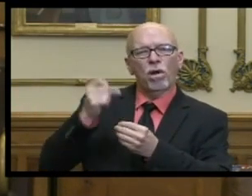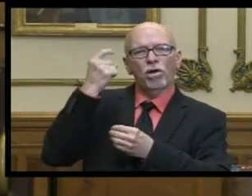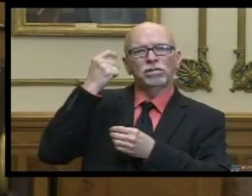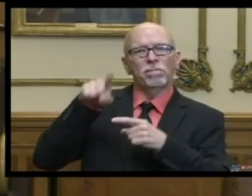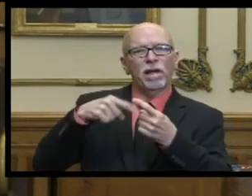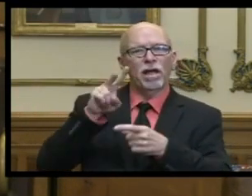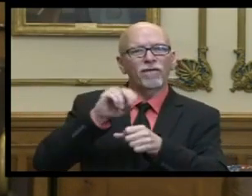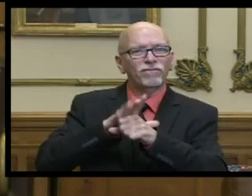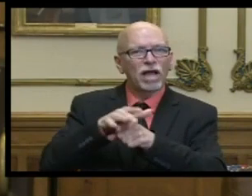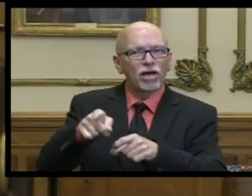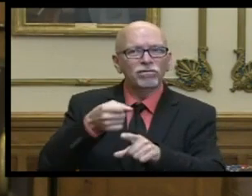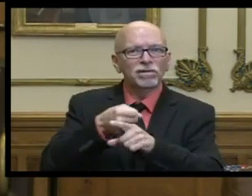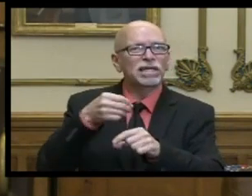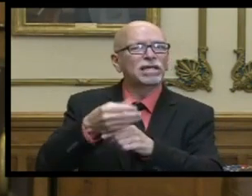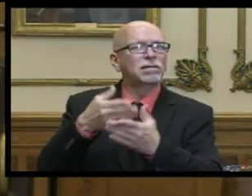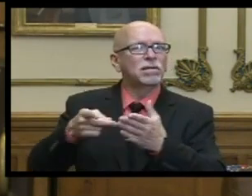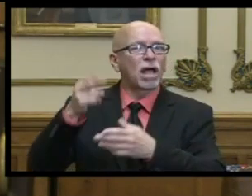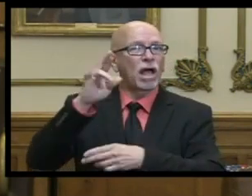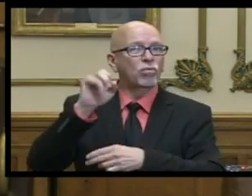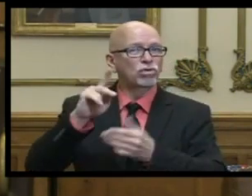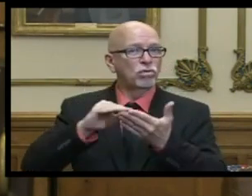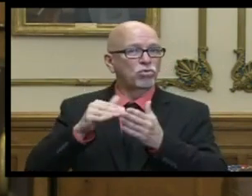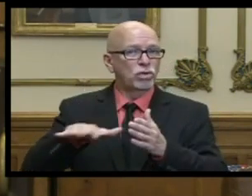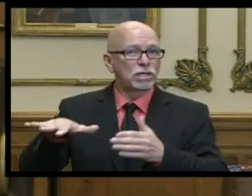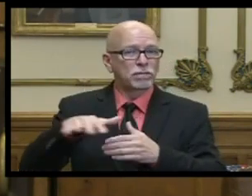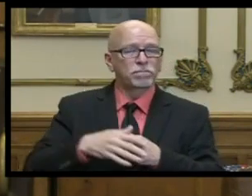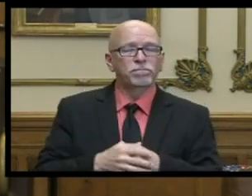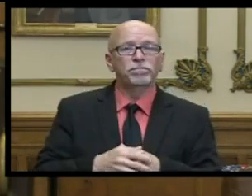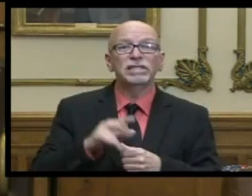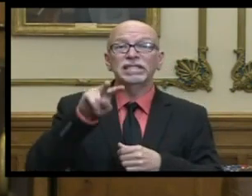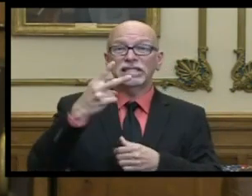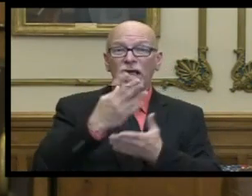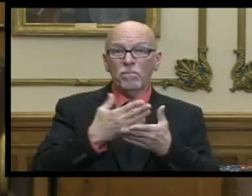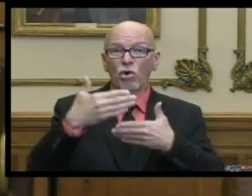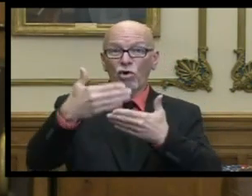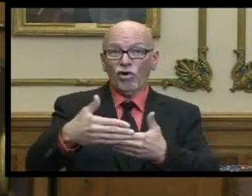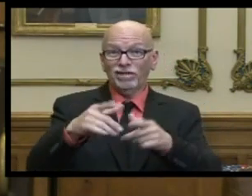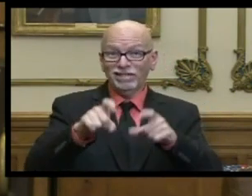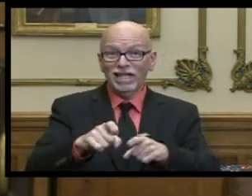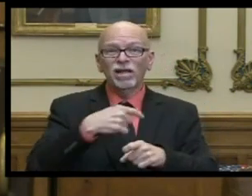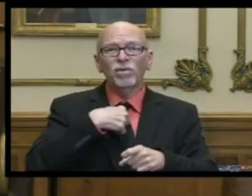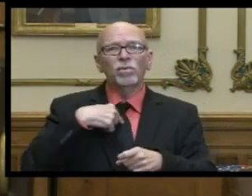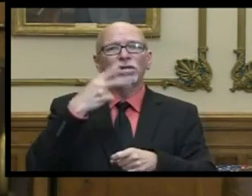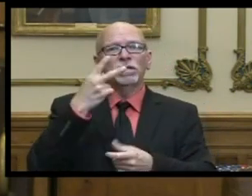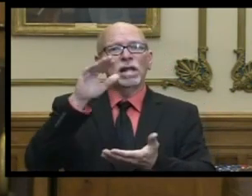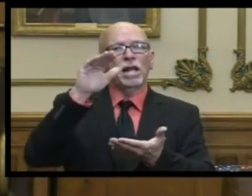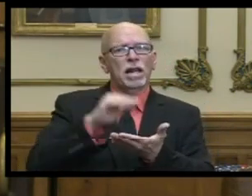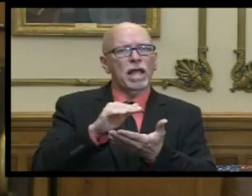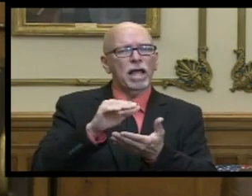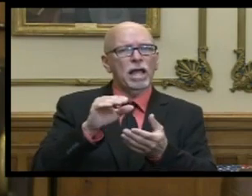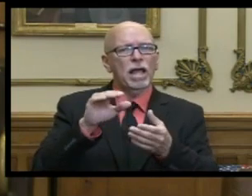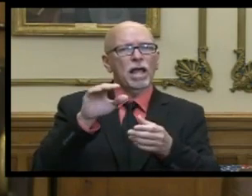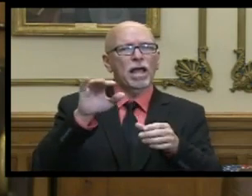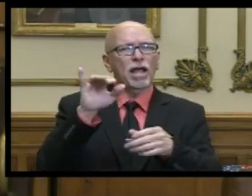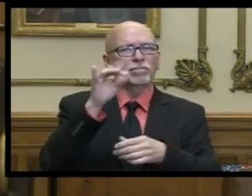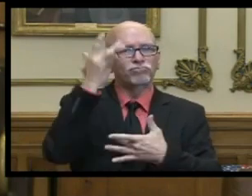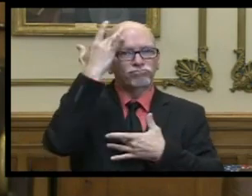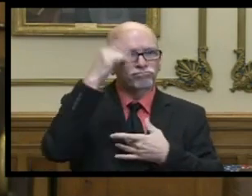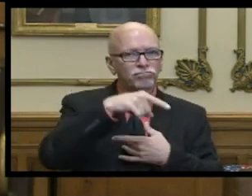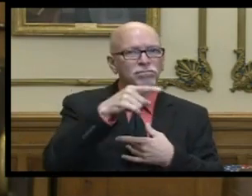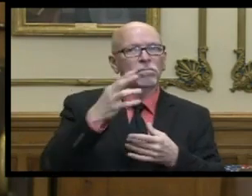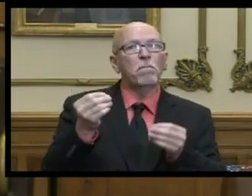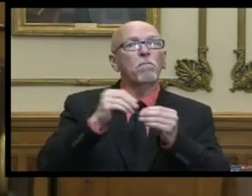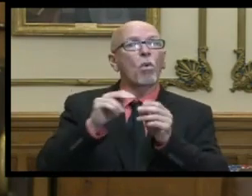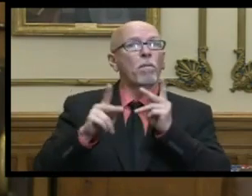activity in vulnerable communities in wave two we observed fewer active infections and a greater number of